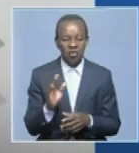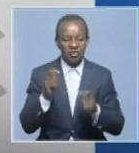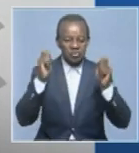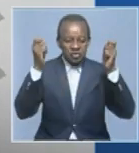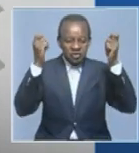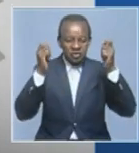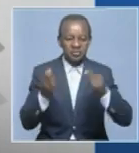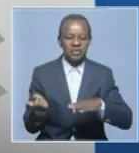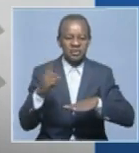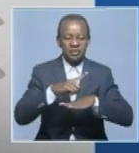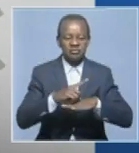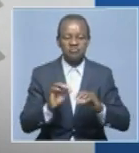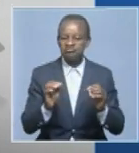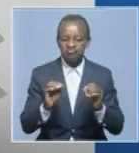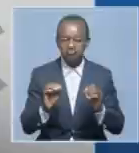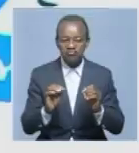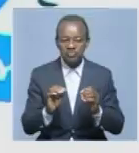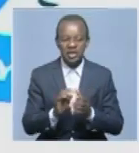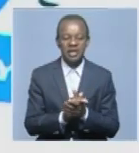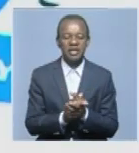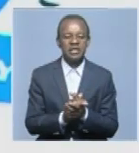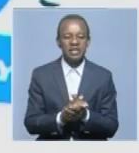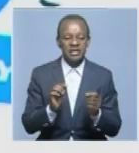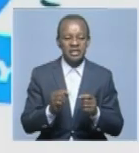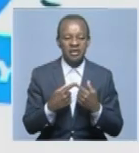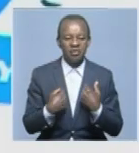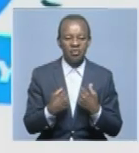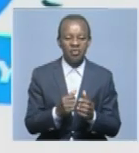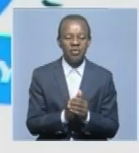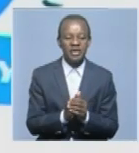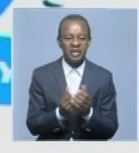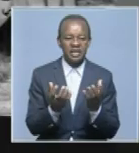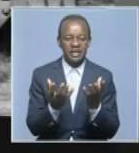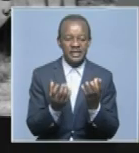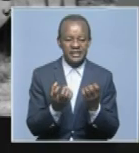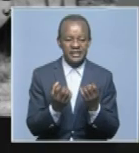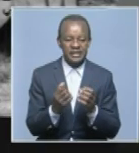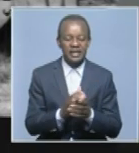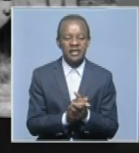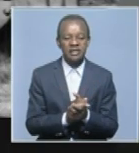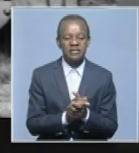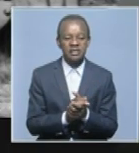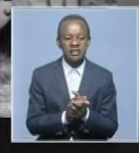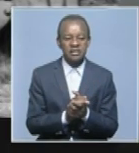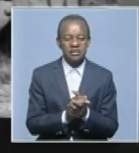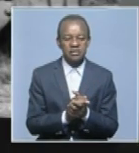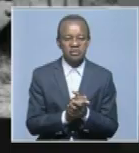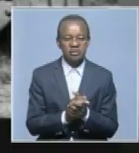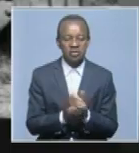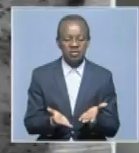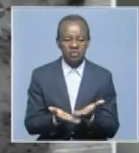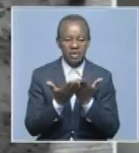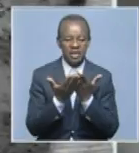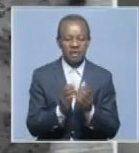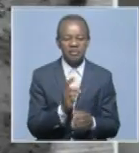survivors that we are speaking for, perpetrators that we are going against, really have